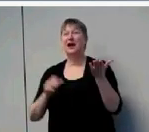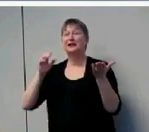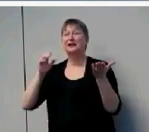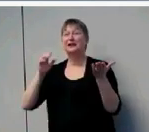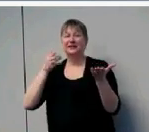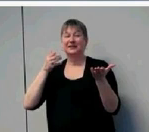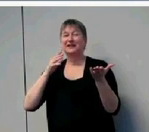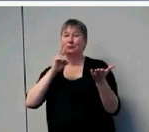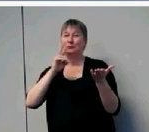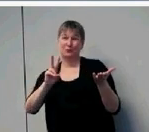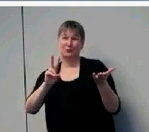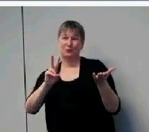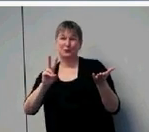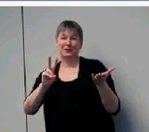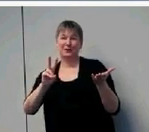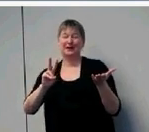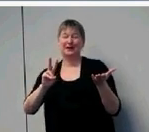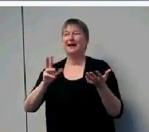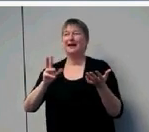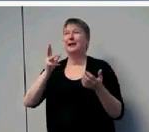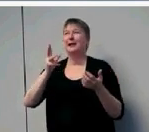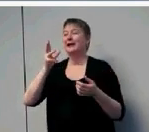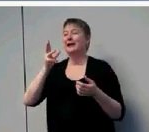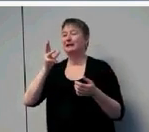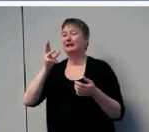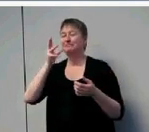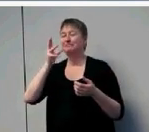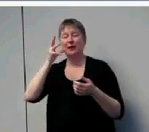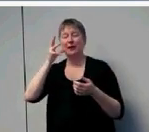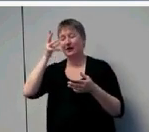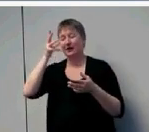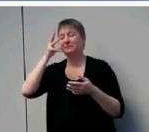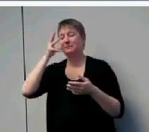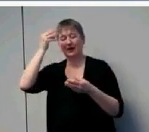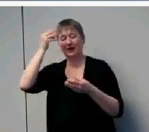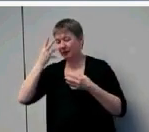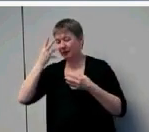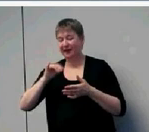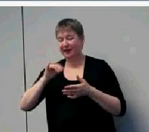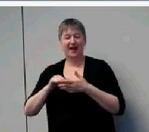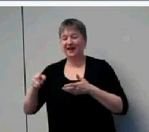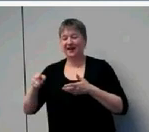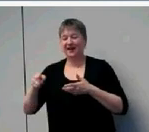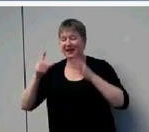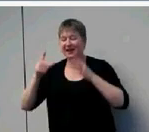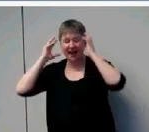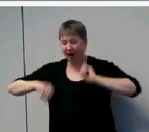where the parent reported that hearing aid use is difficult all the time. He's tired and grabbing his hearing aids. The